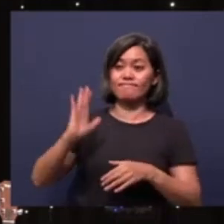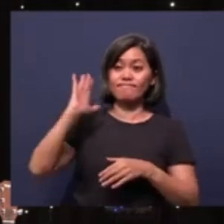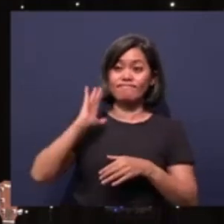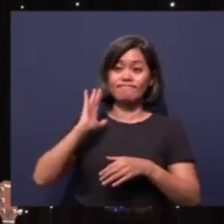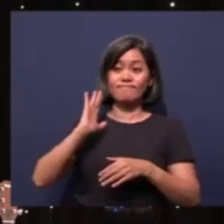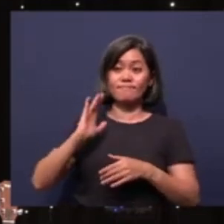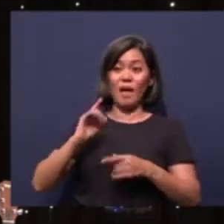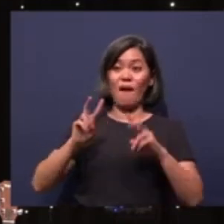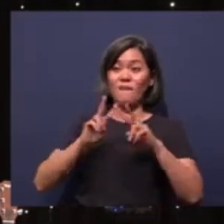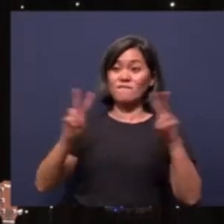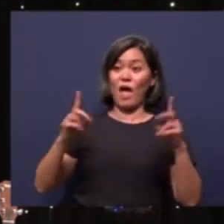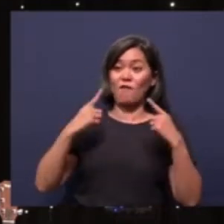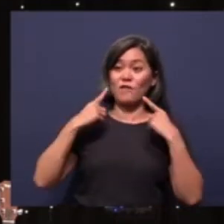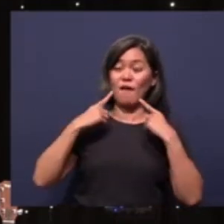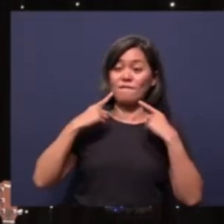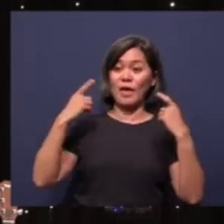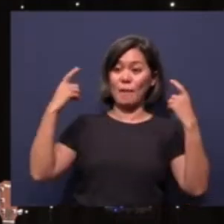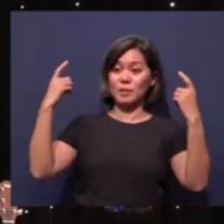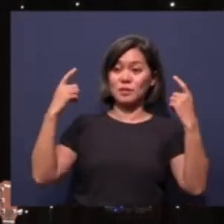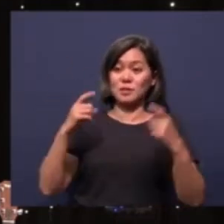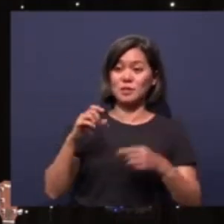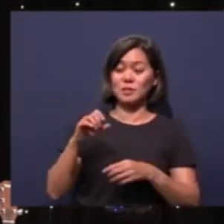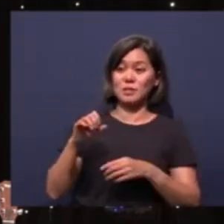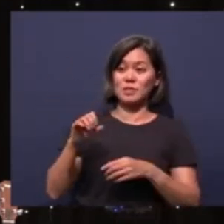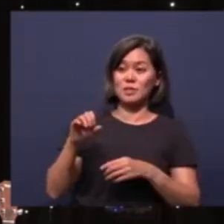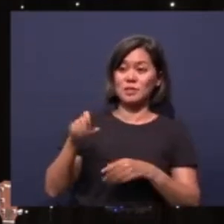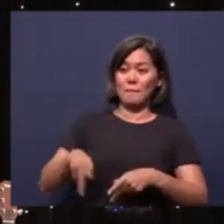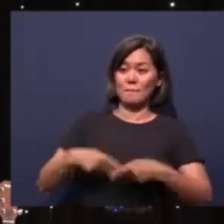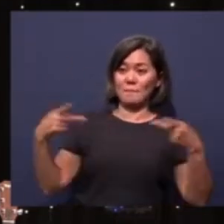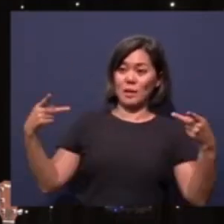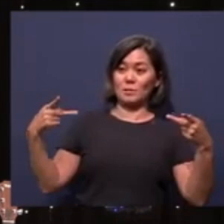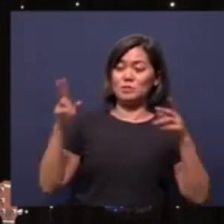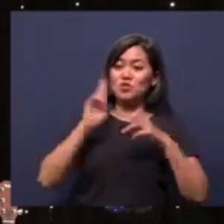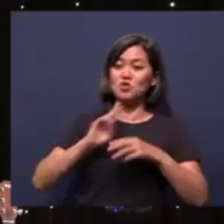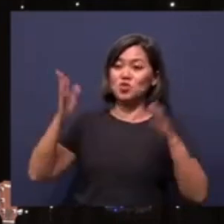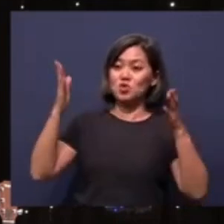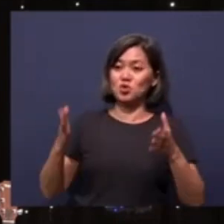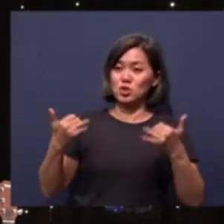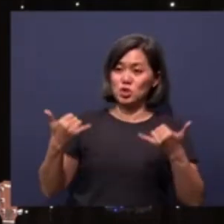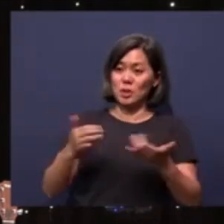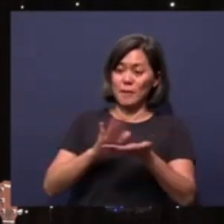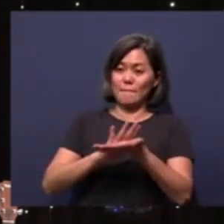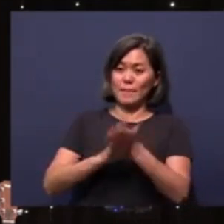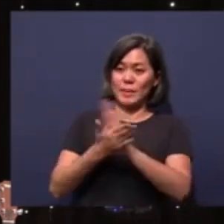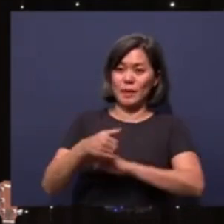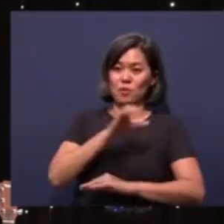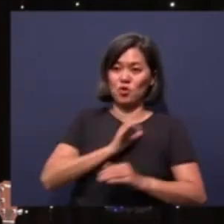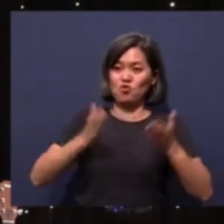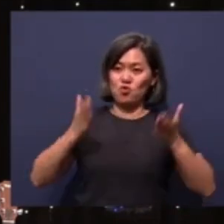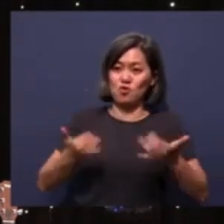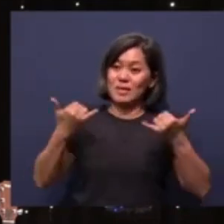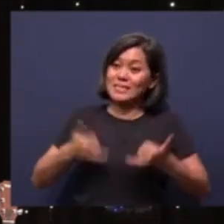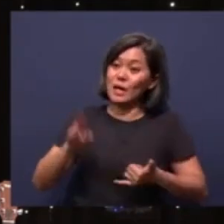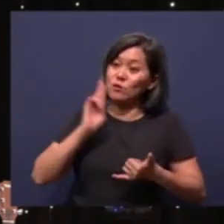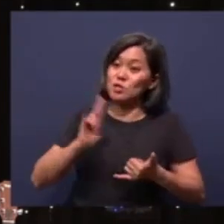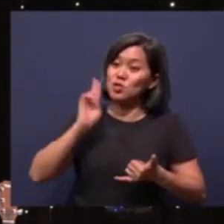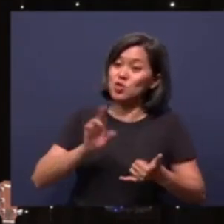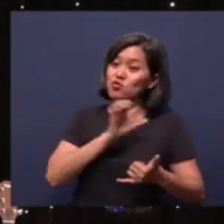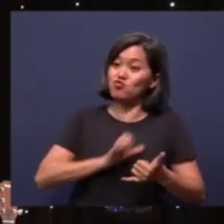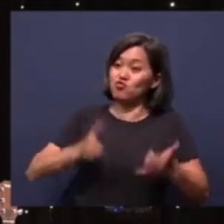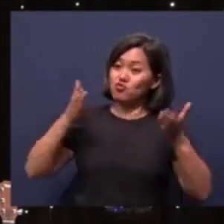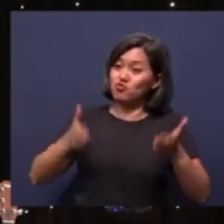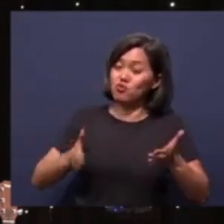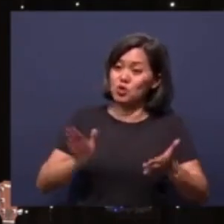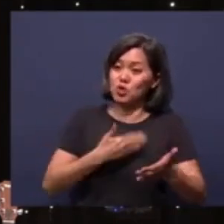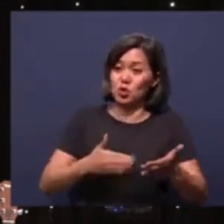famous secular singer. She became a Christian, and now she is singing Christian songs. So non